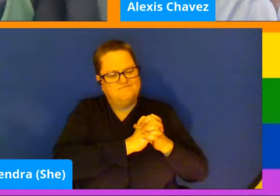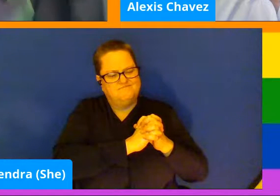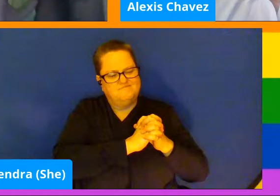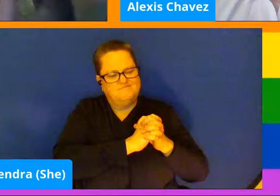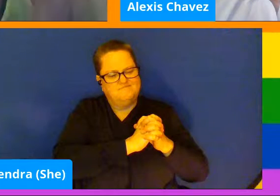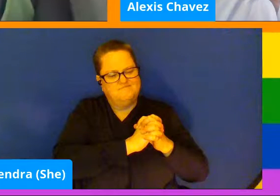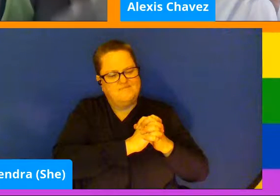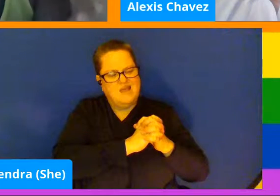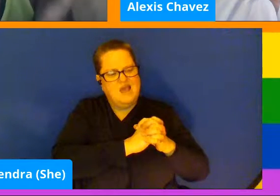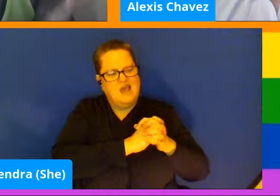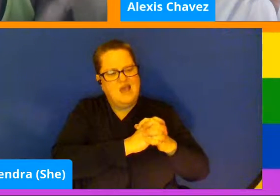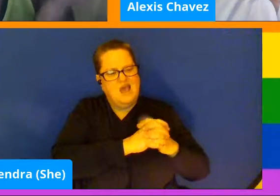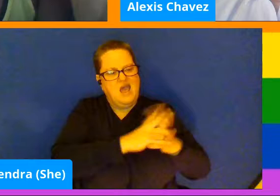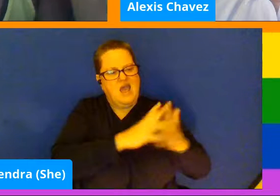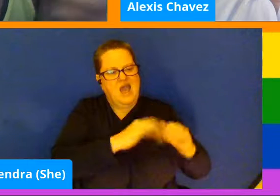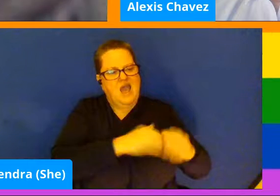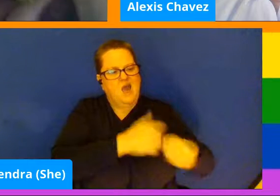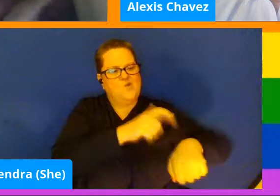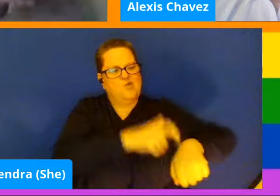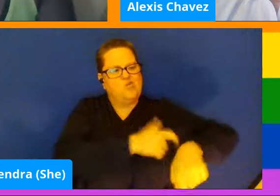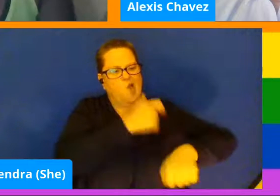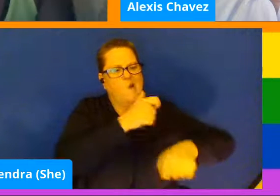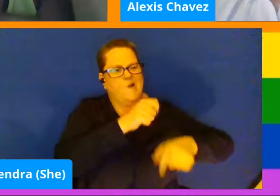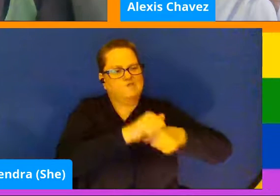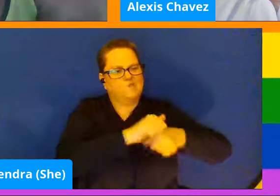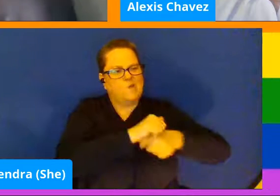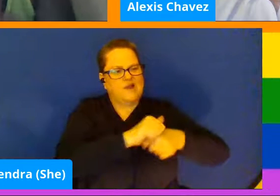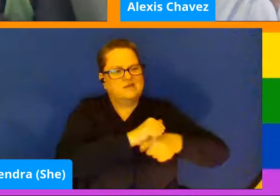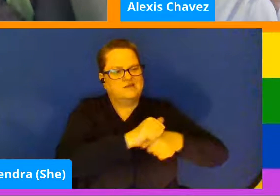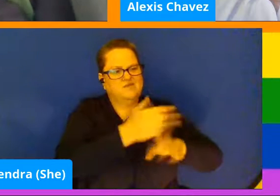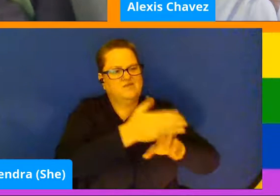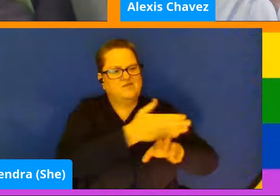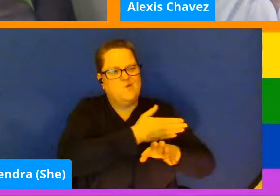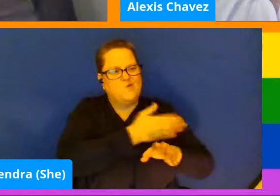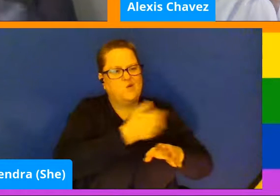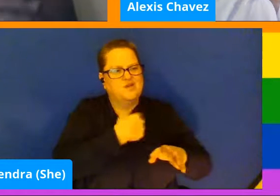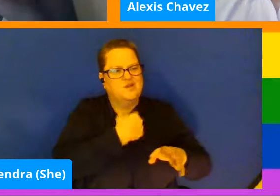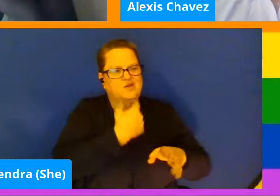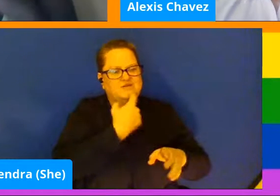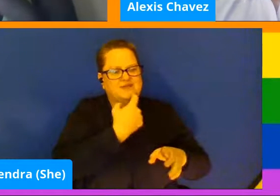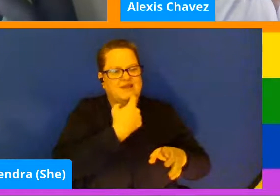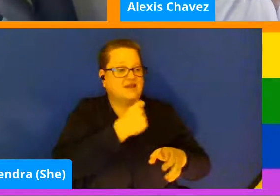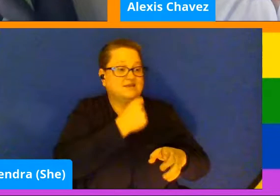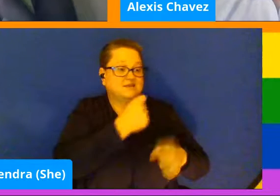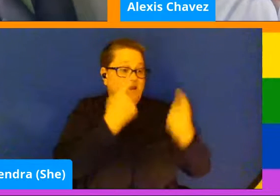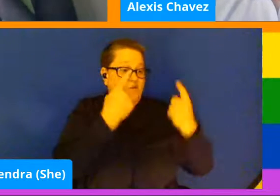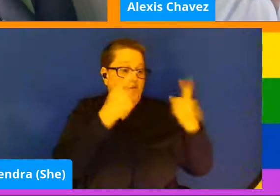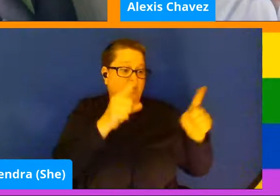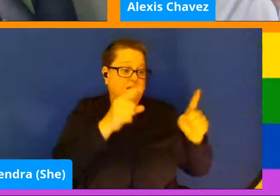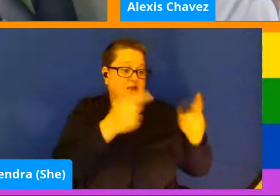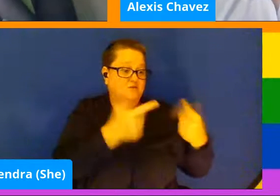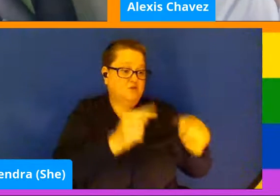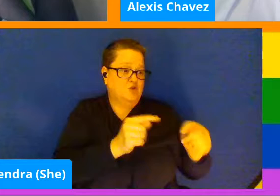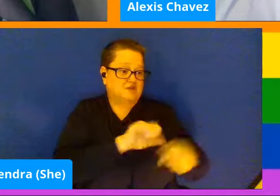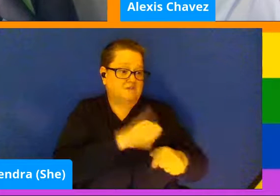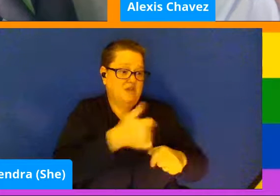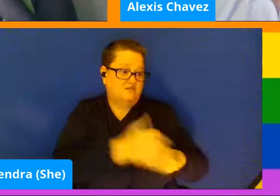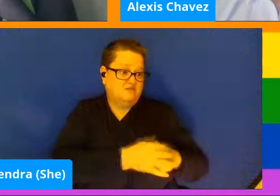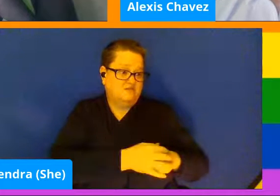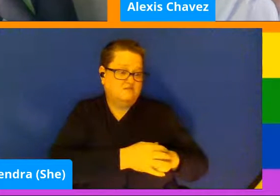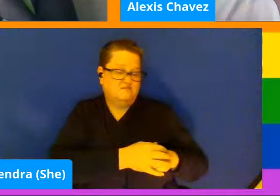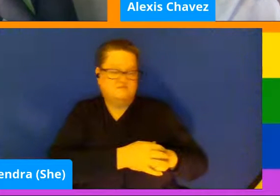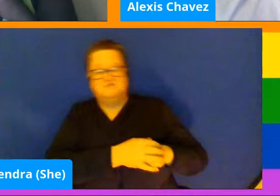like, oh, it's consistently not working, so I'm just going to try something else. Yeah, I would say that there